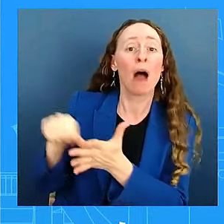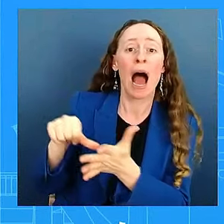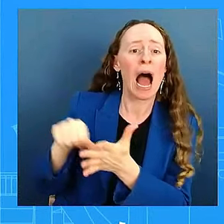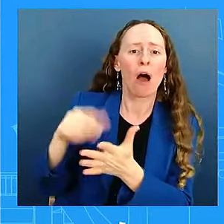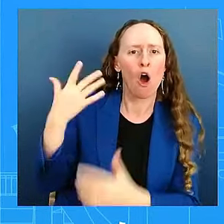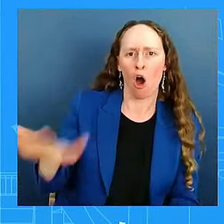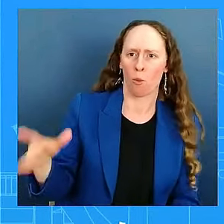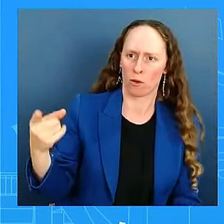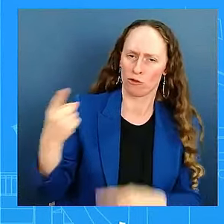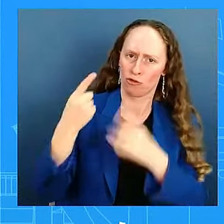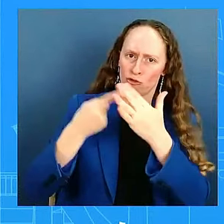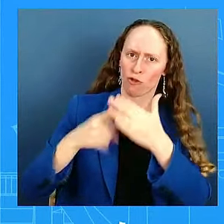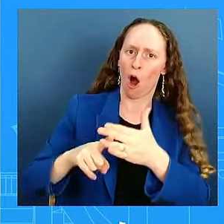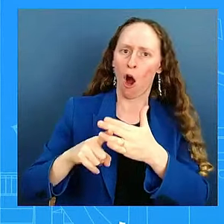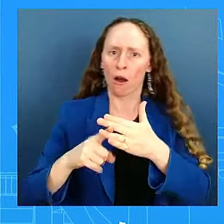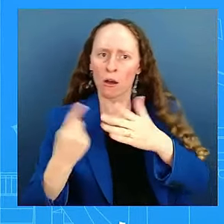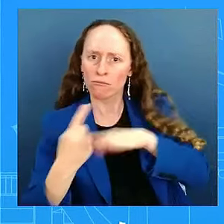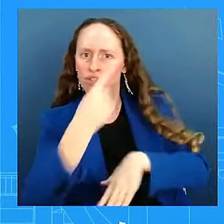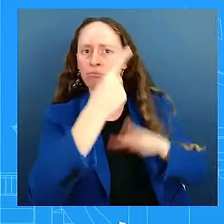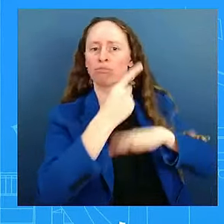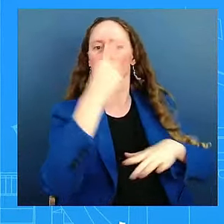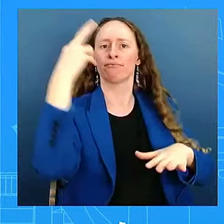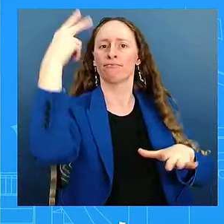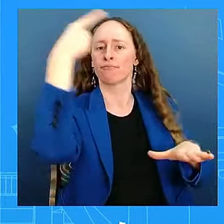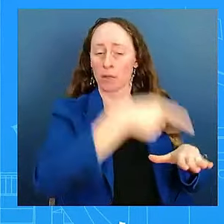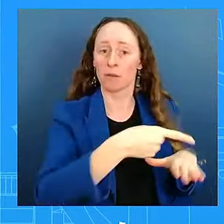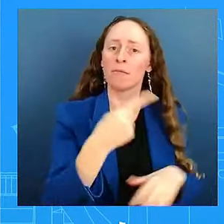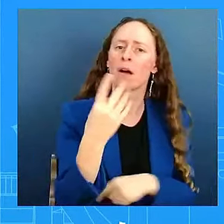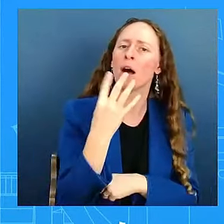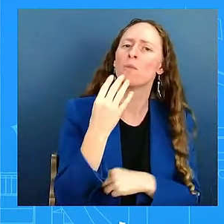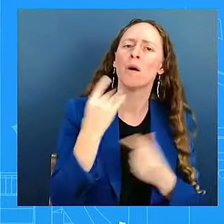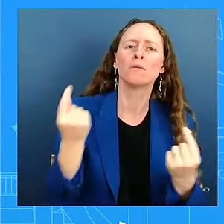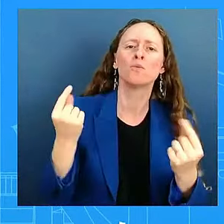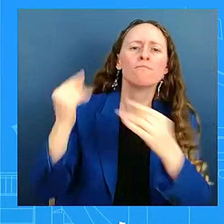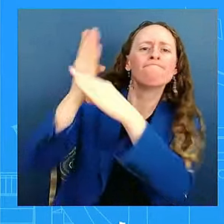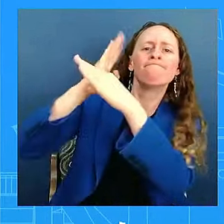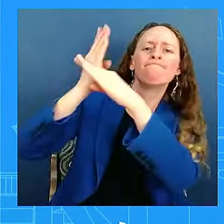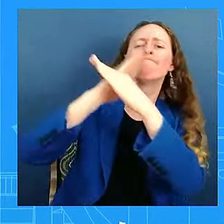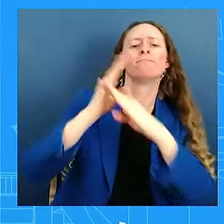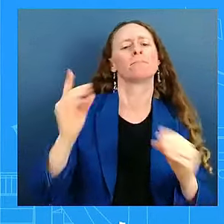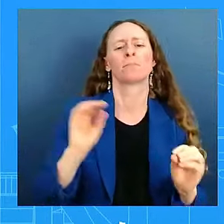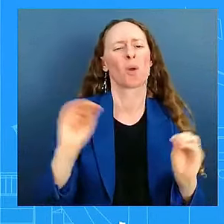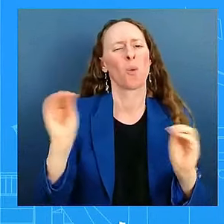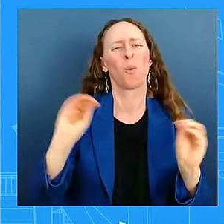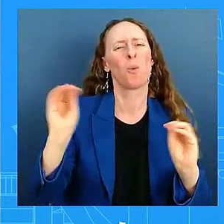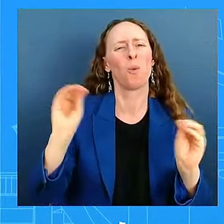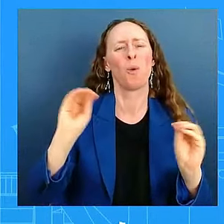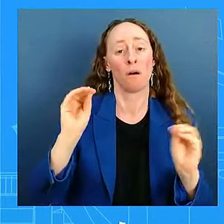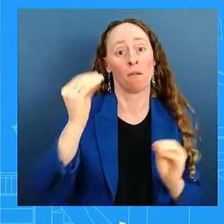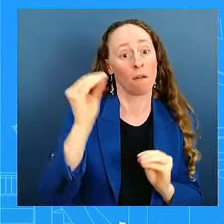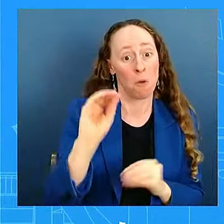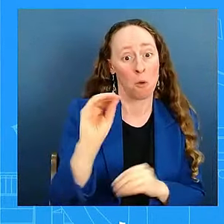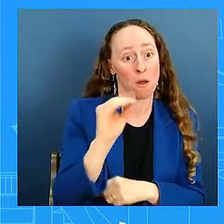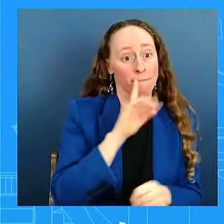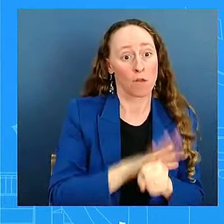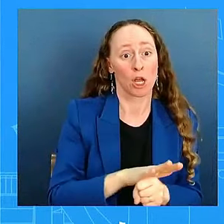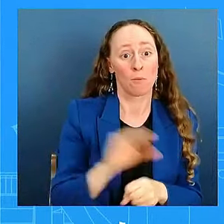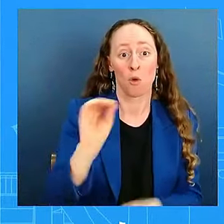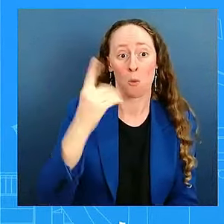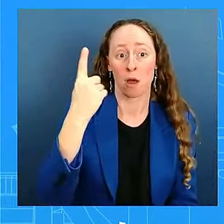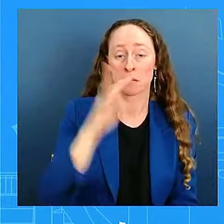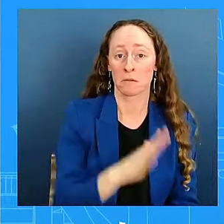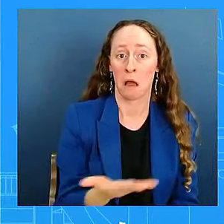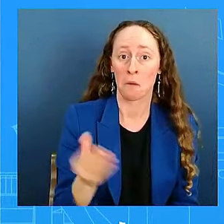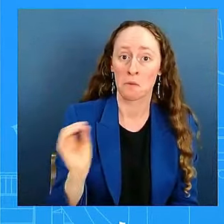a situation in which no one was killed in this attack in Israel, so far as we know at this time. We are now going to look at what the appropriate